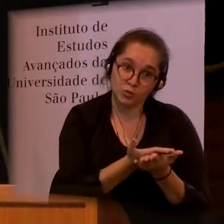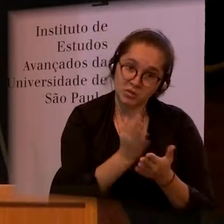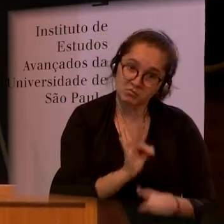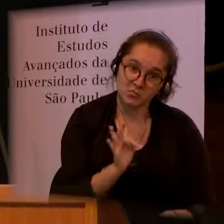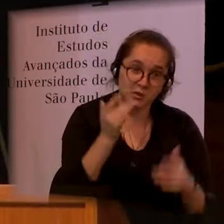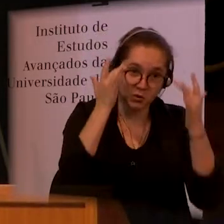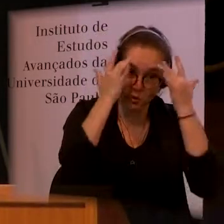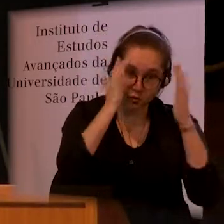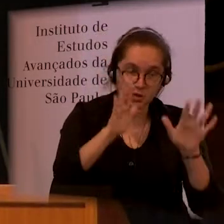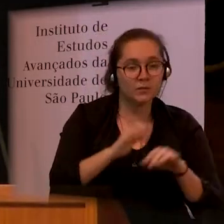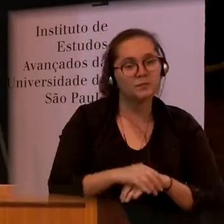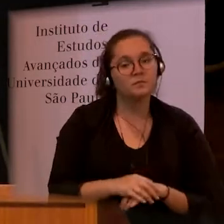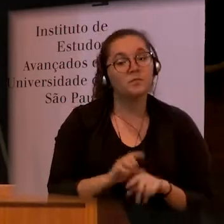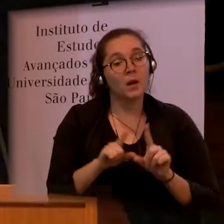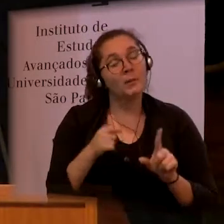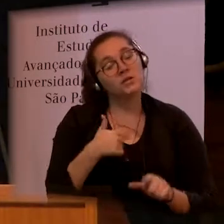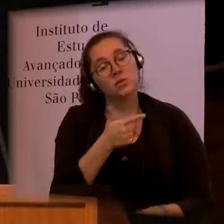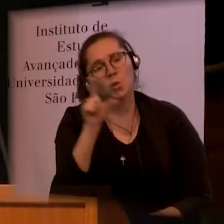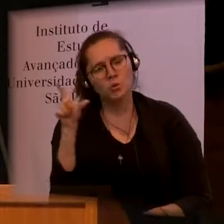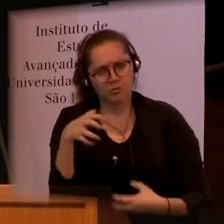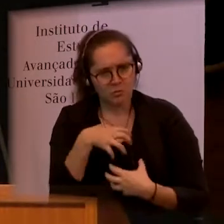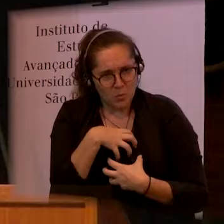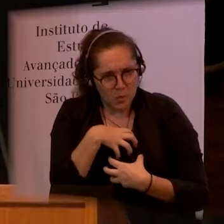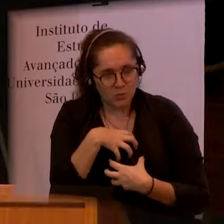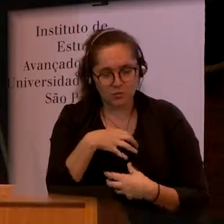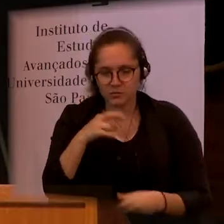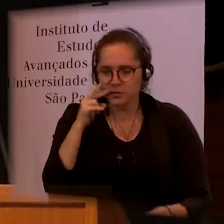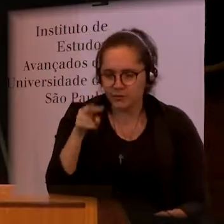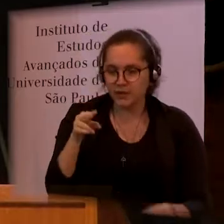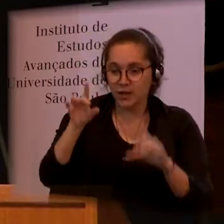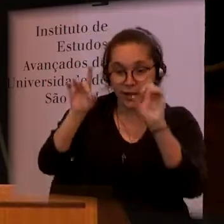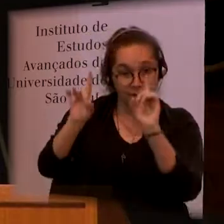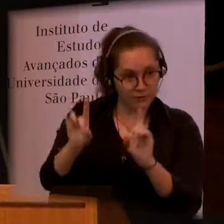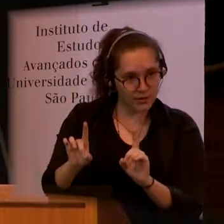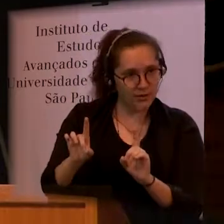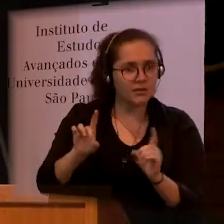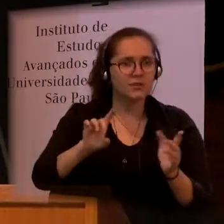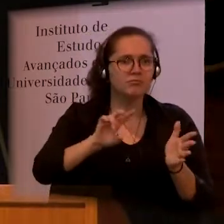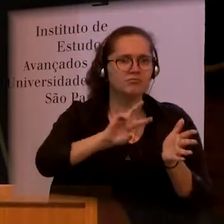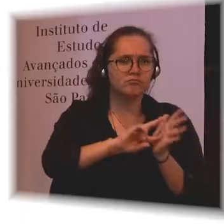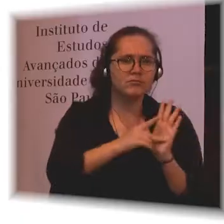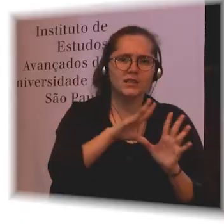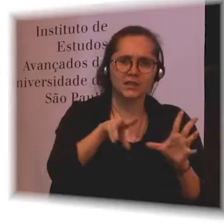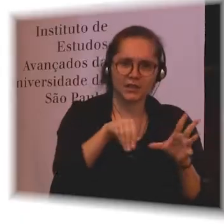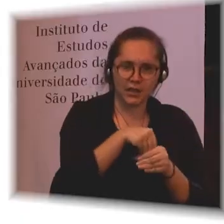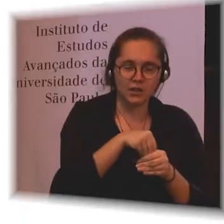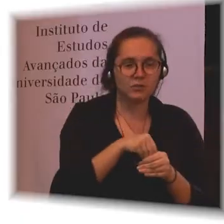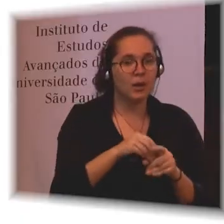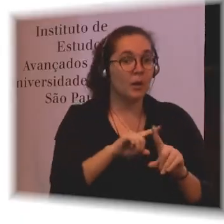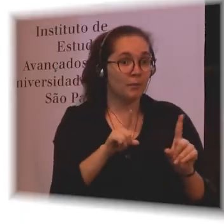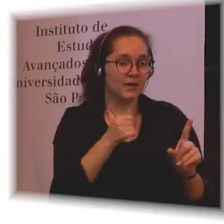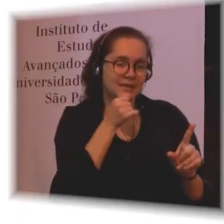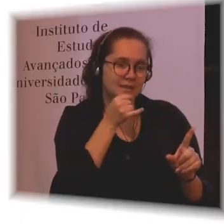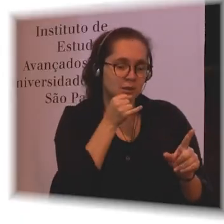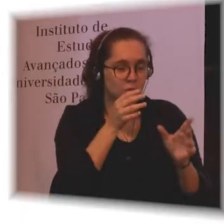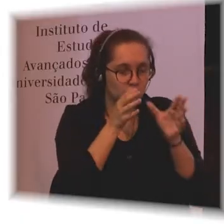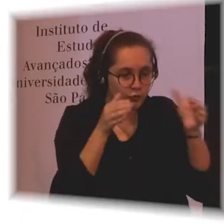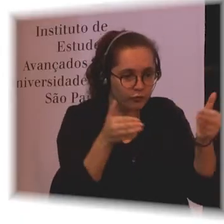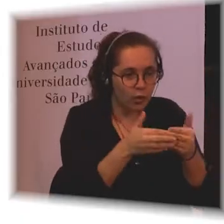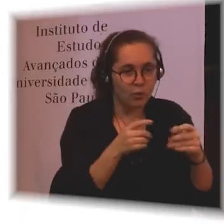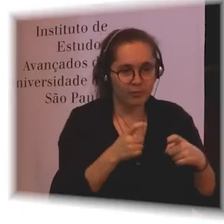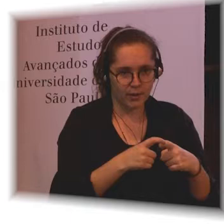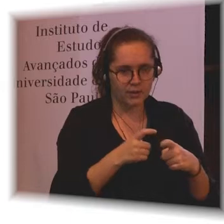seeing disability is through a medical model. So there is this child and this child has something wrong